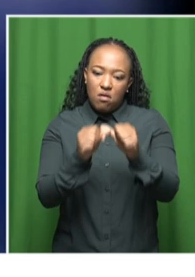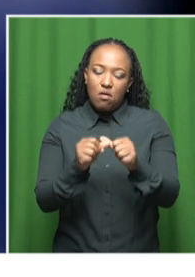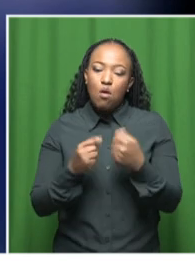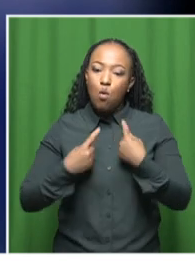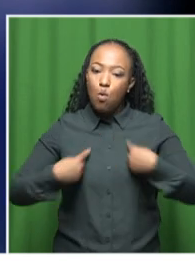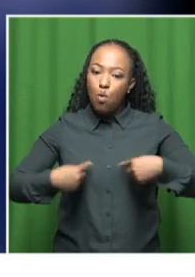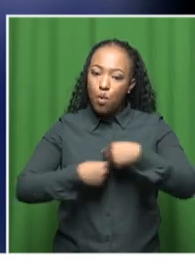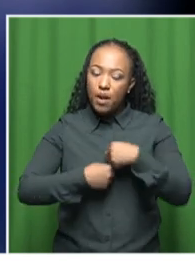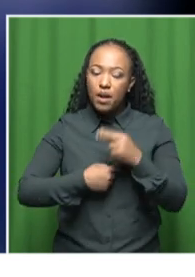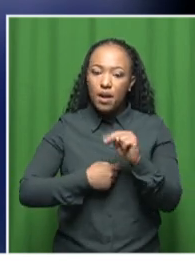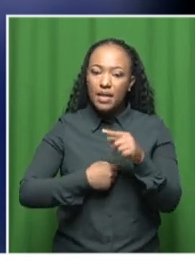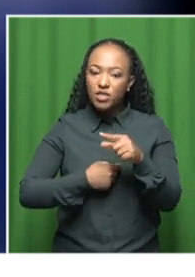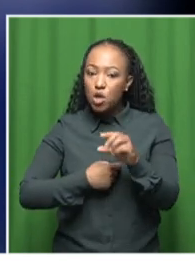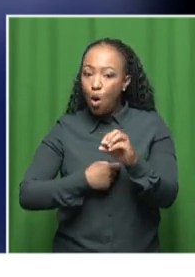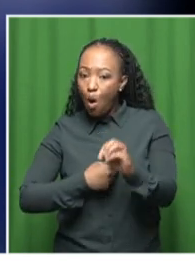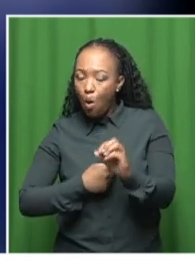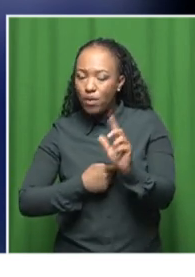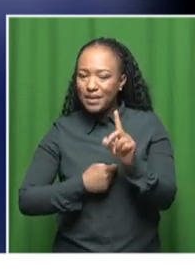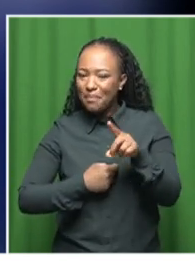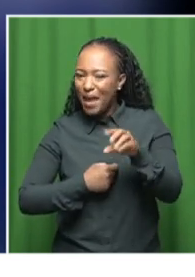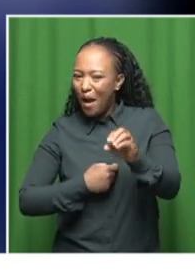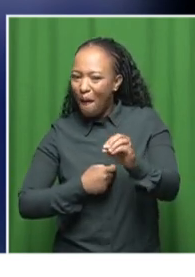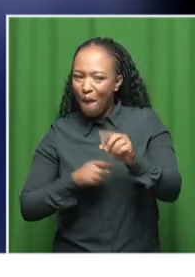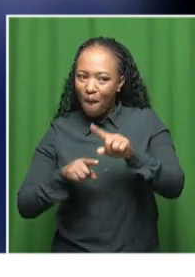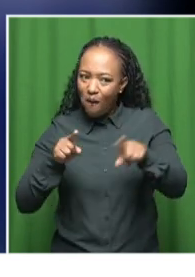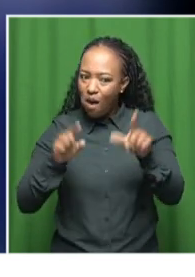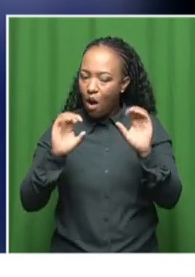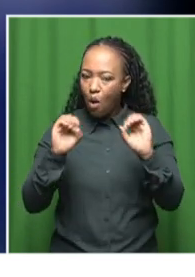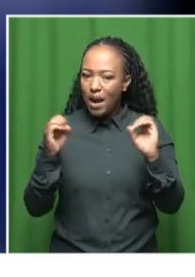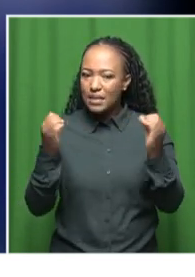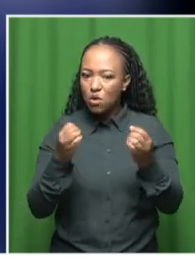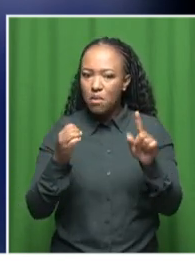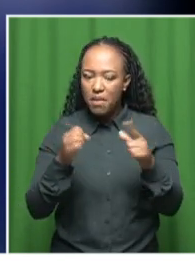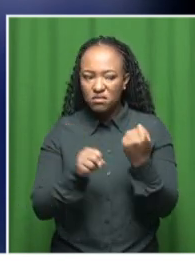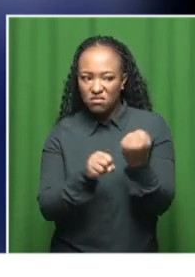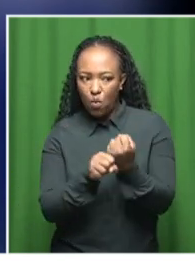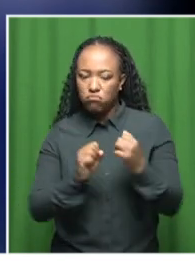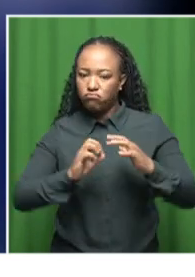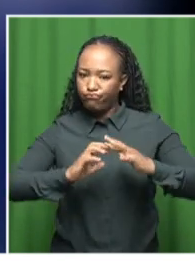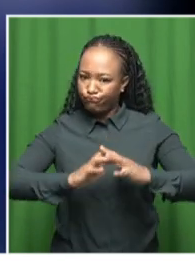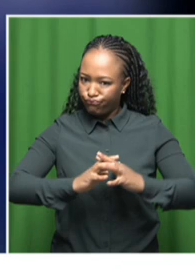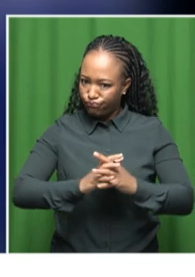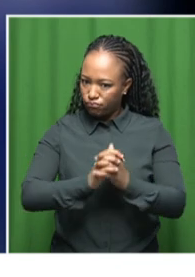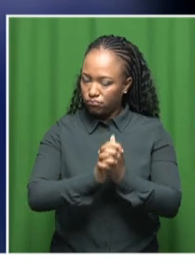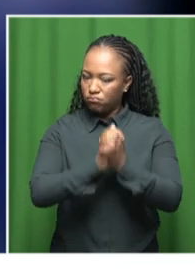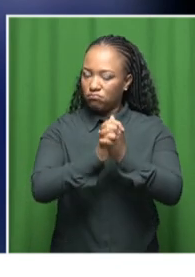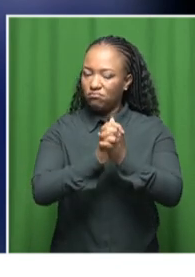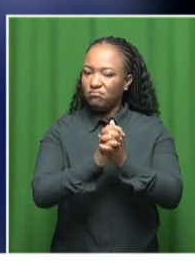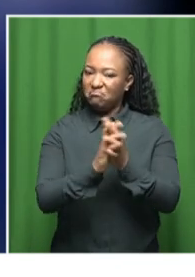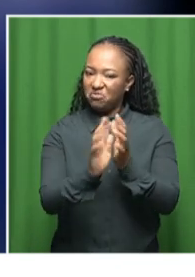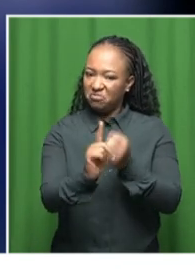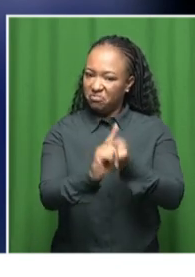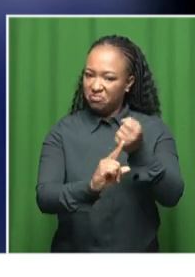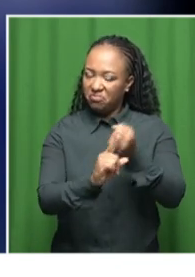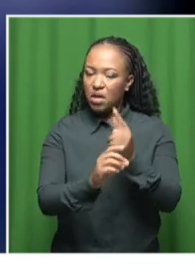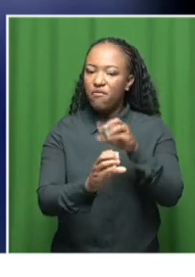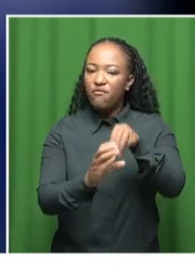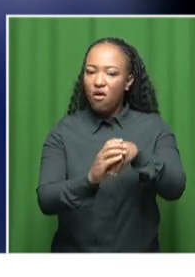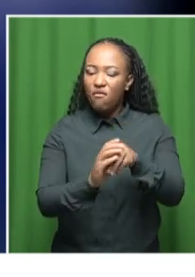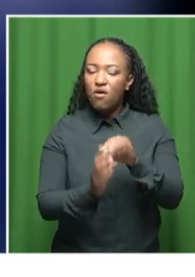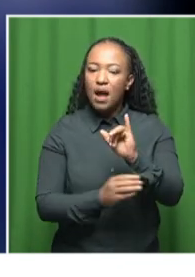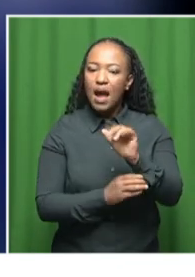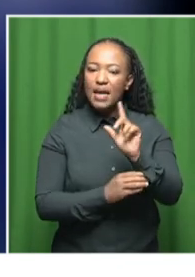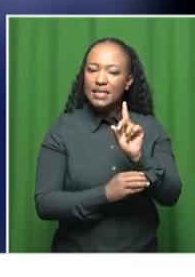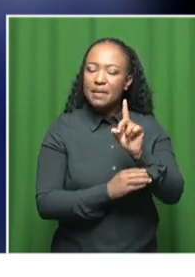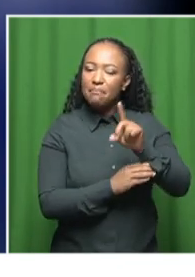organization, we need to garner ourselves together and work towards this. But also involvement at the IDP level, at the